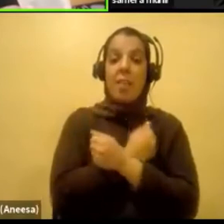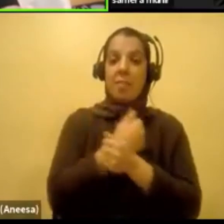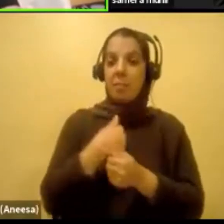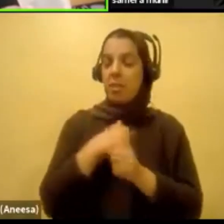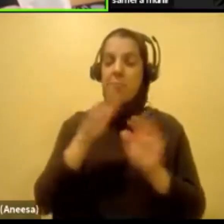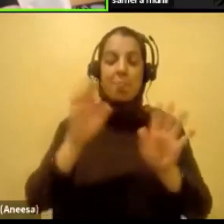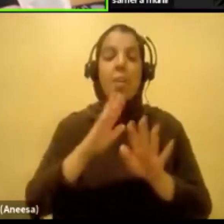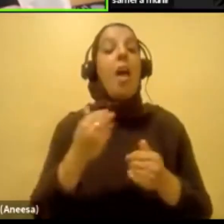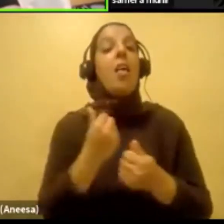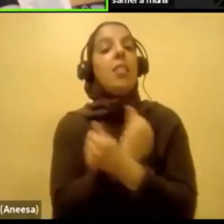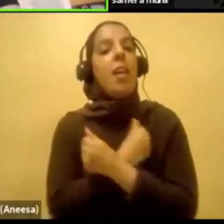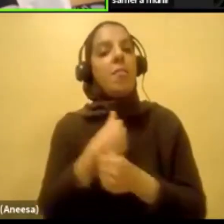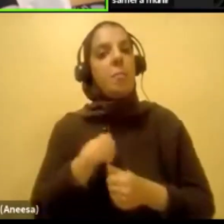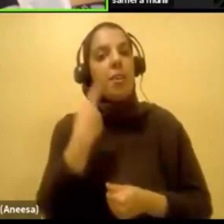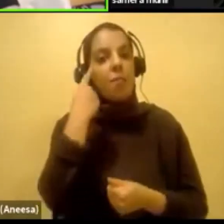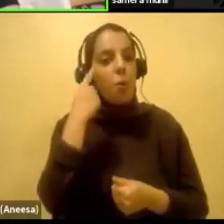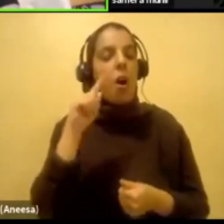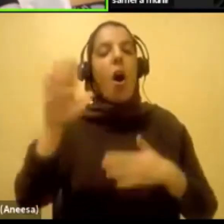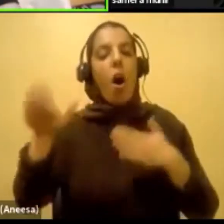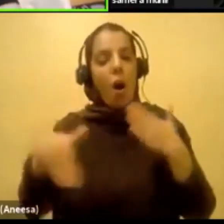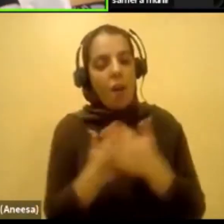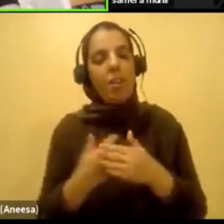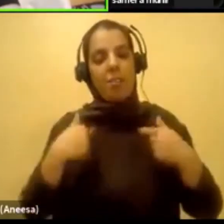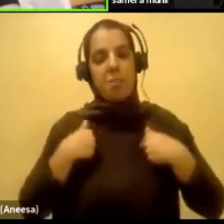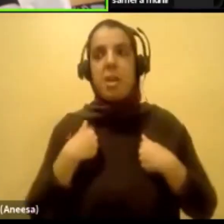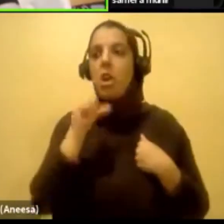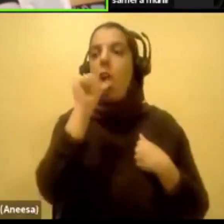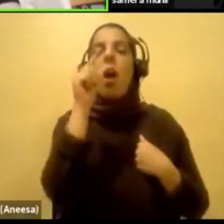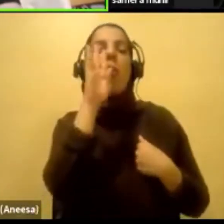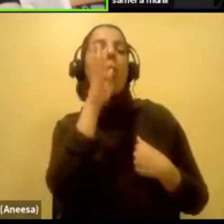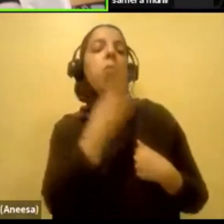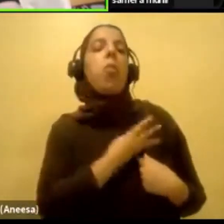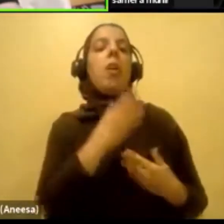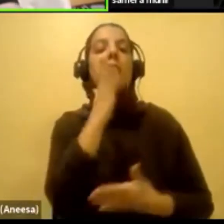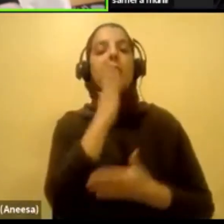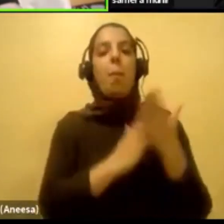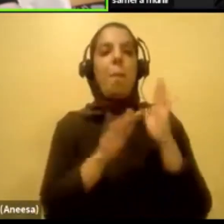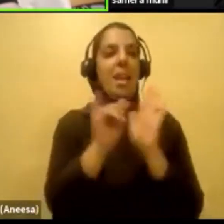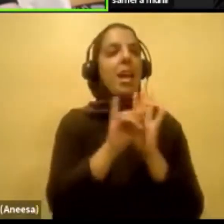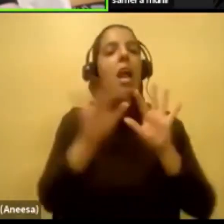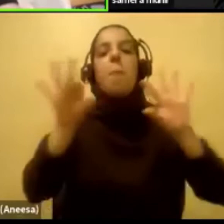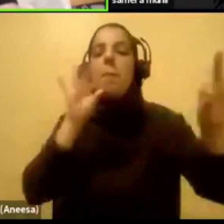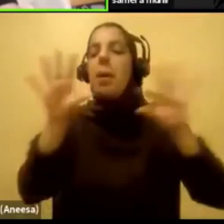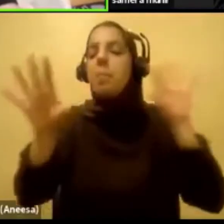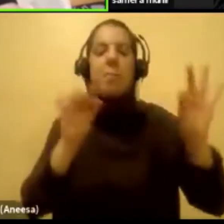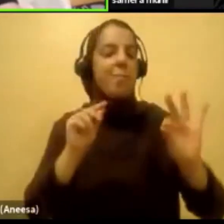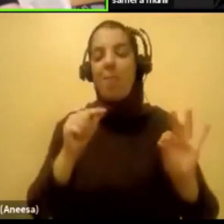of me that you like and ignore the rest. Because I am a whole person with multiple layers and every single layer of me is valid.